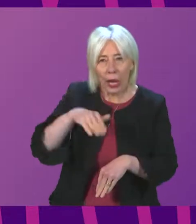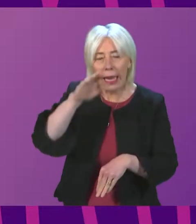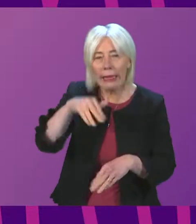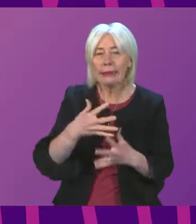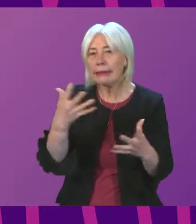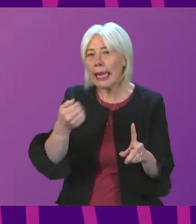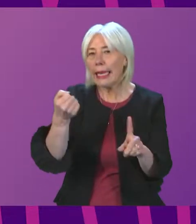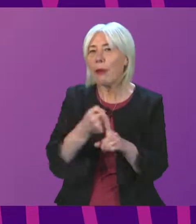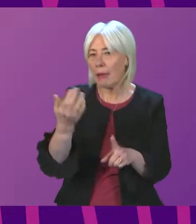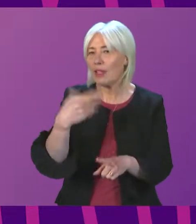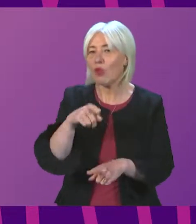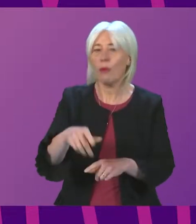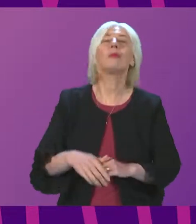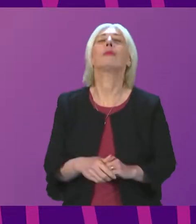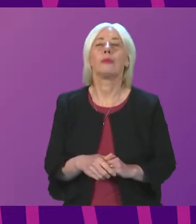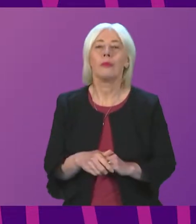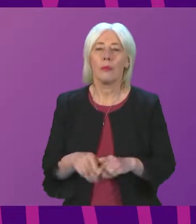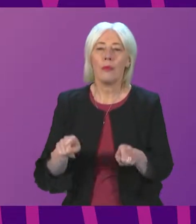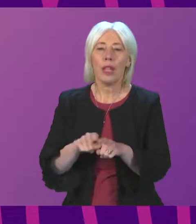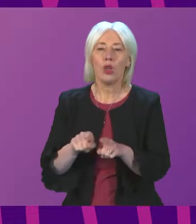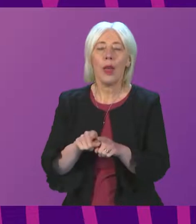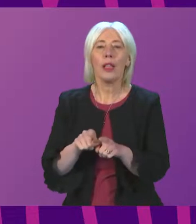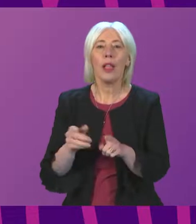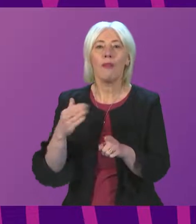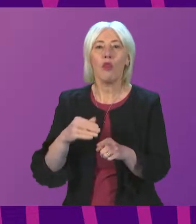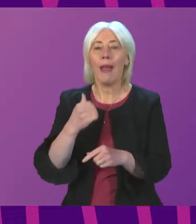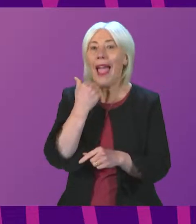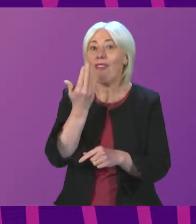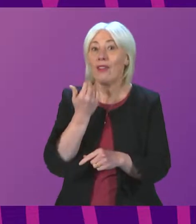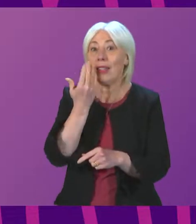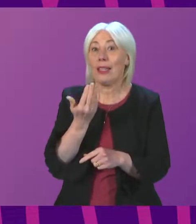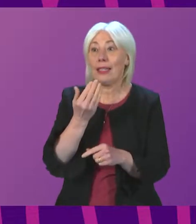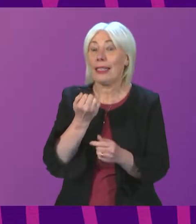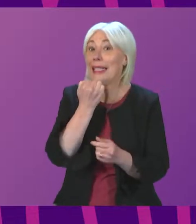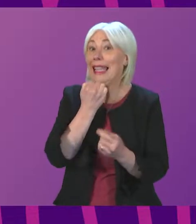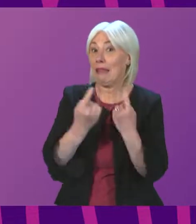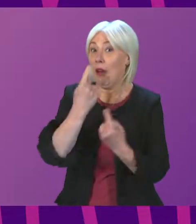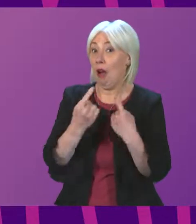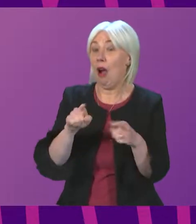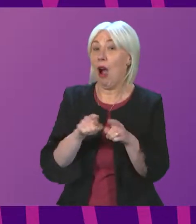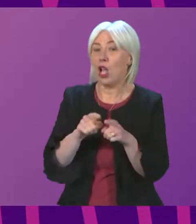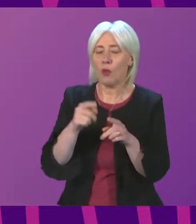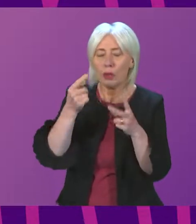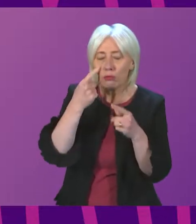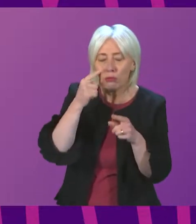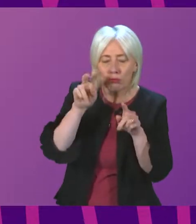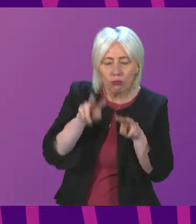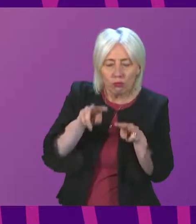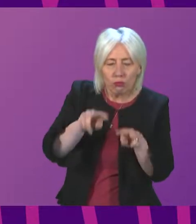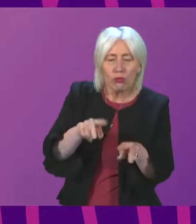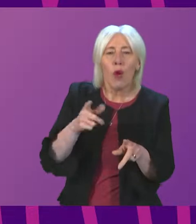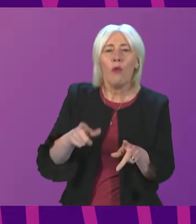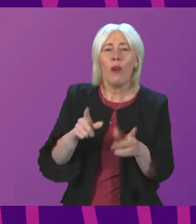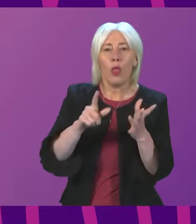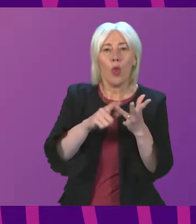impacts from them. In addition to the daily data, we also continue to pay close attention to the findings